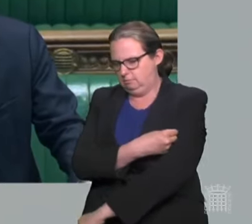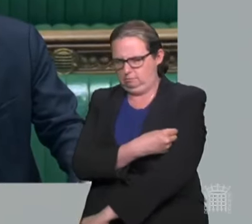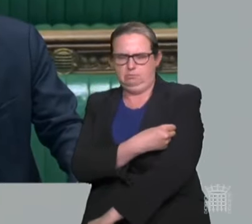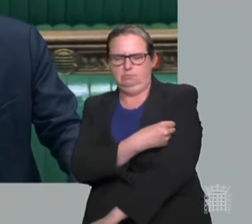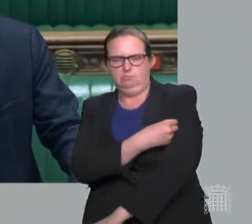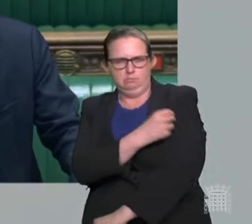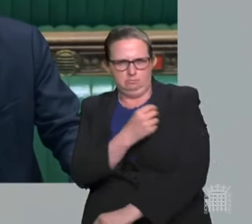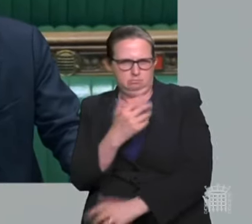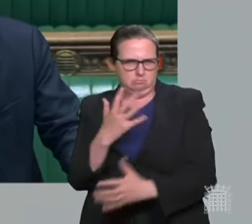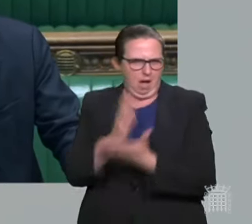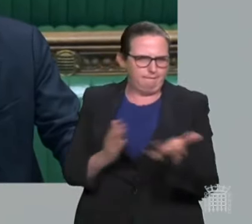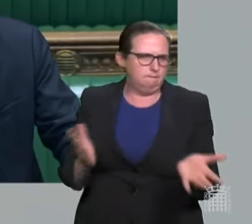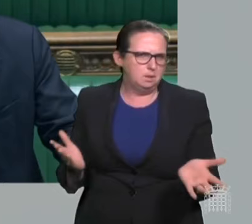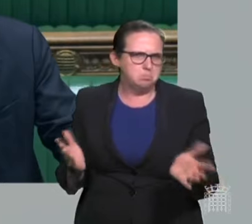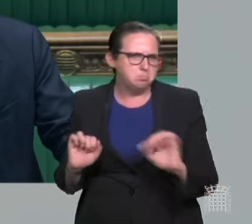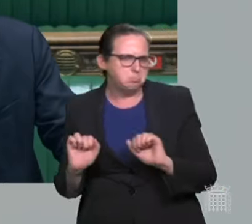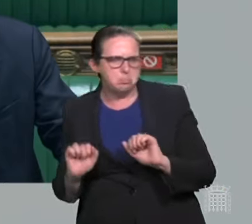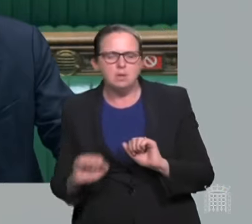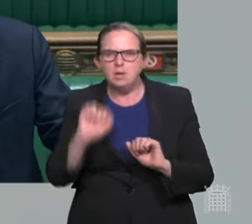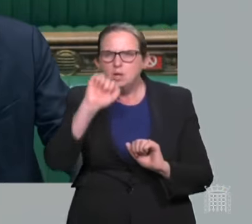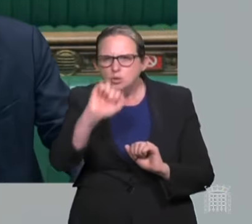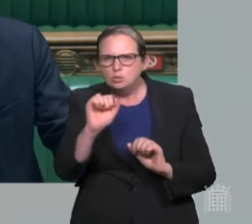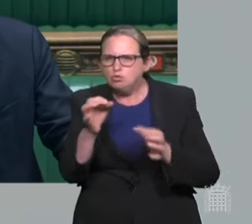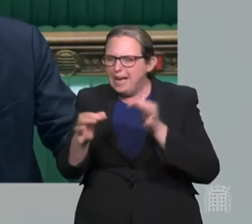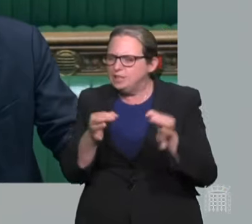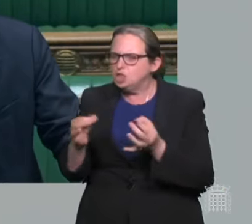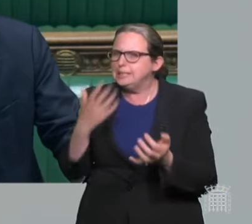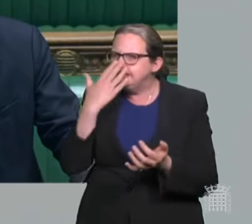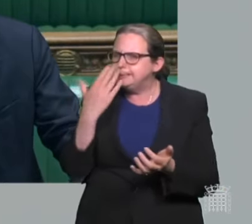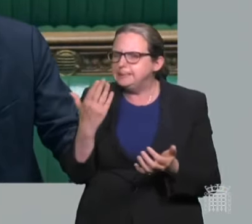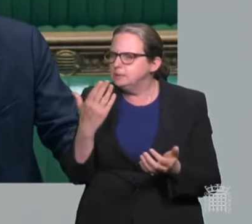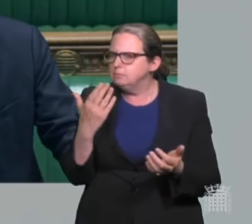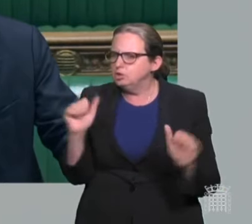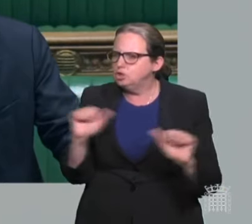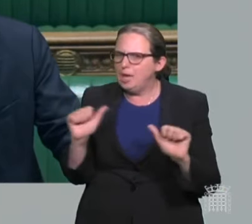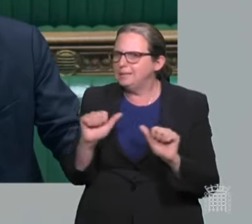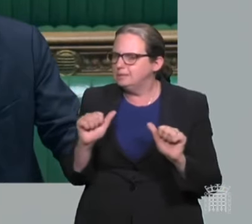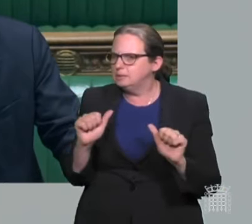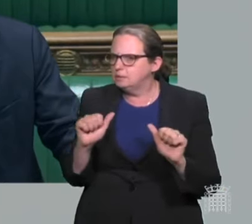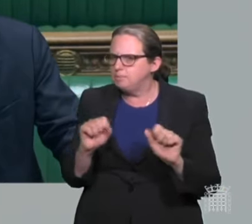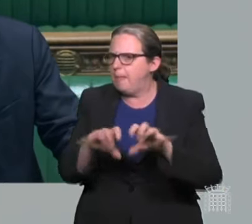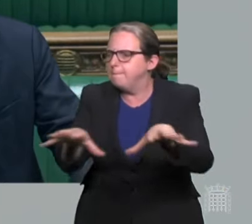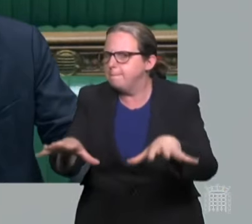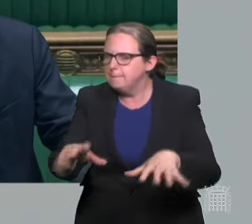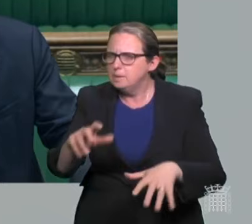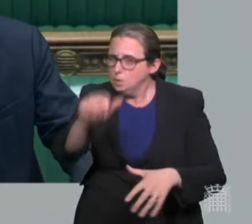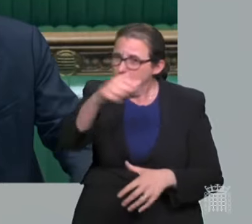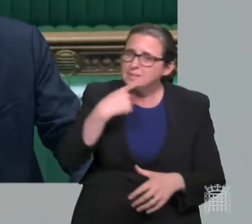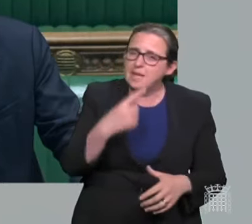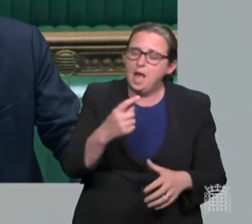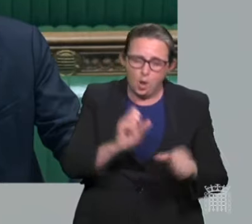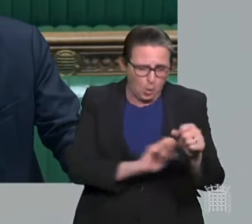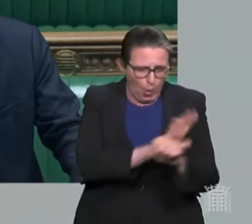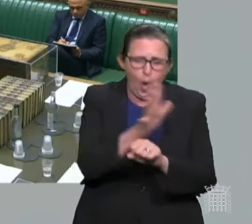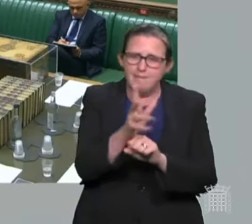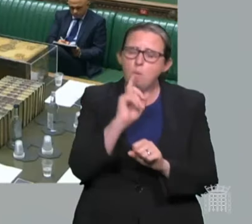strategy, as he indeed was gracious enough to concede, accepts that infections will surge further and continue to